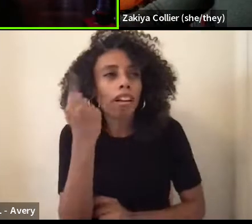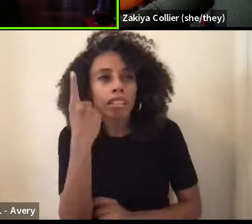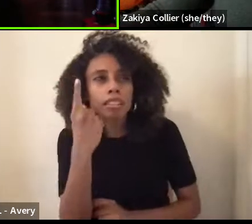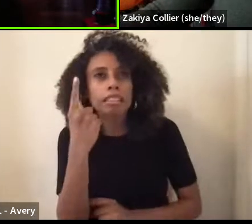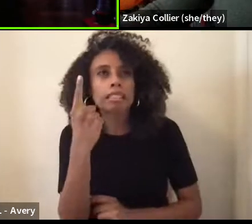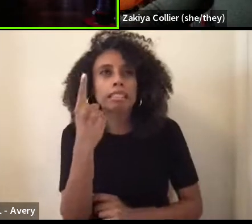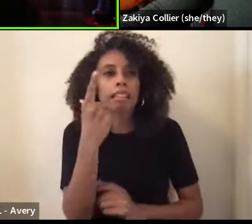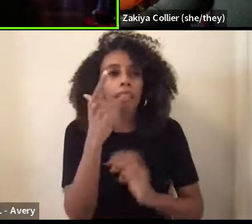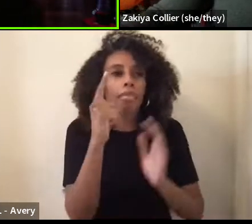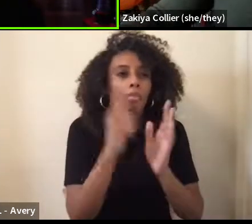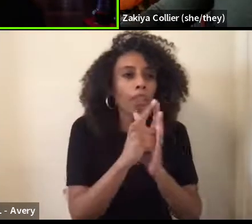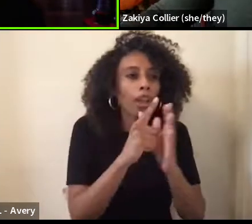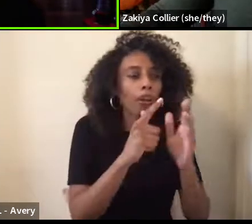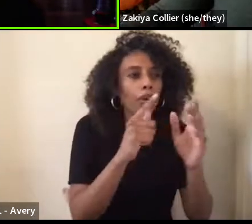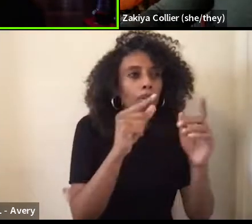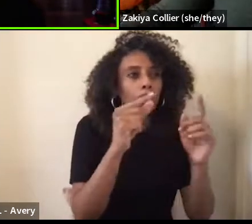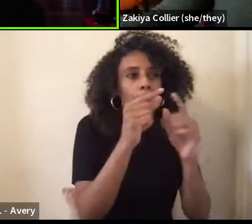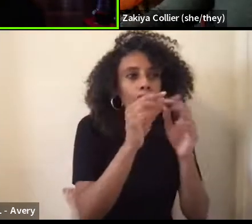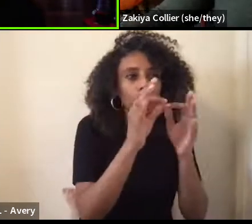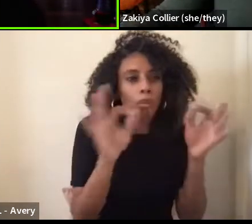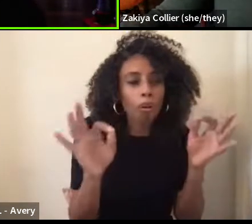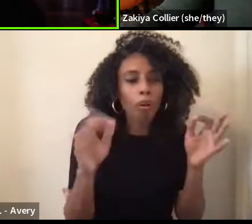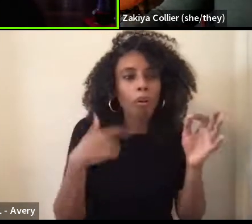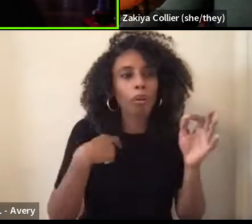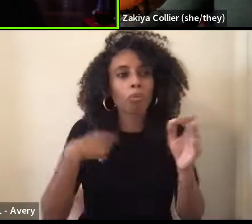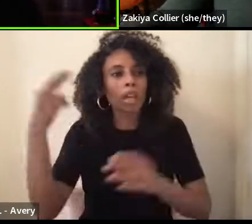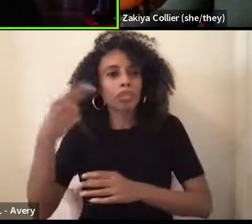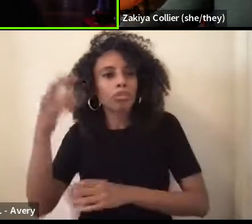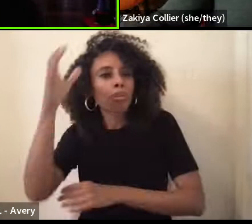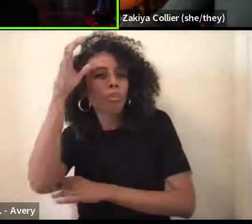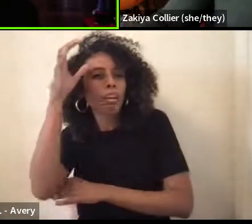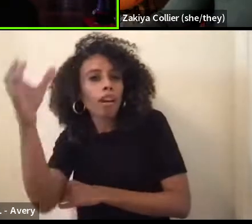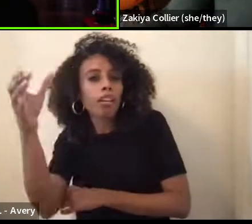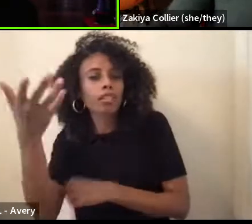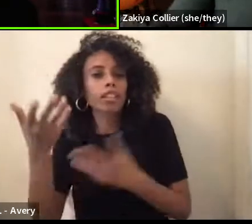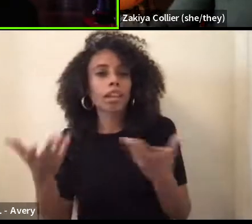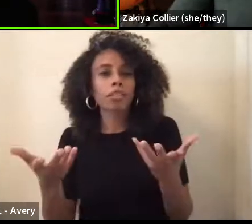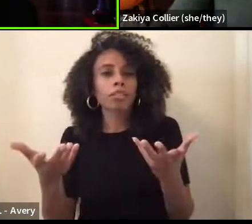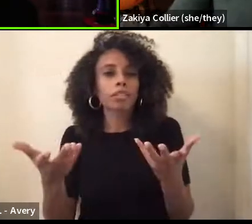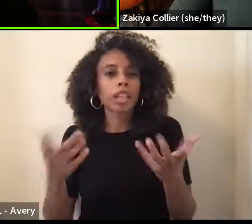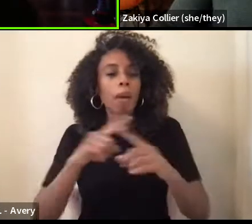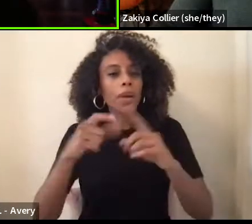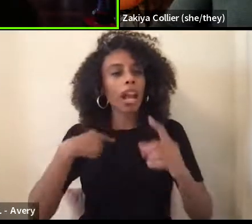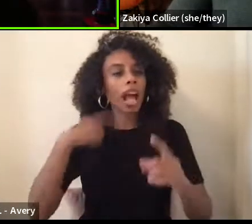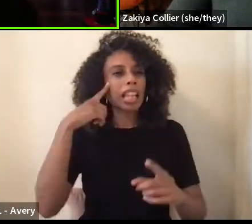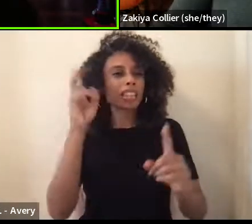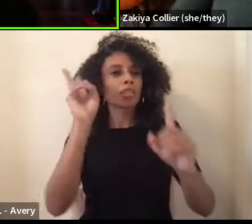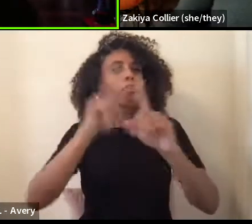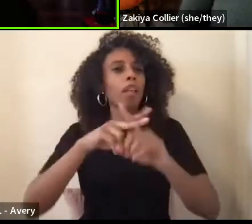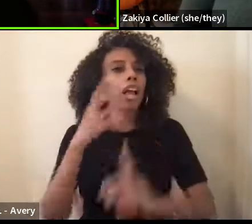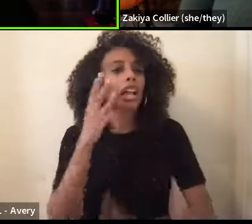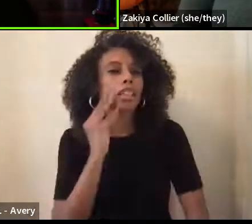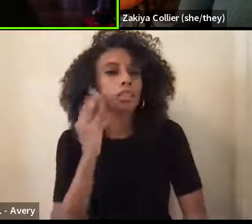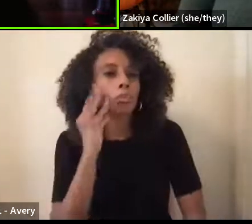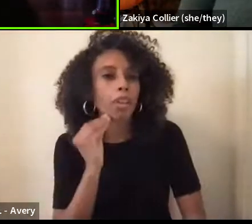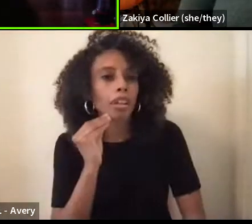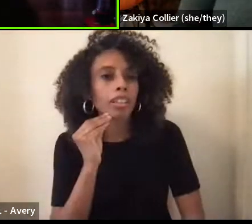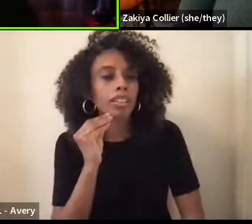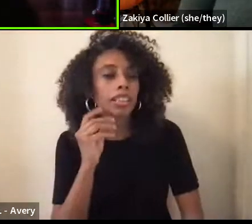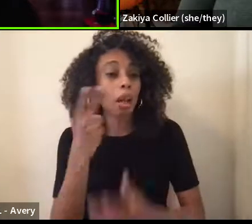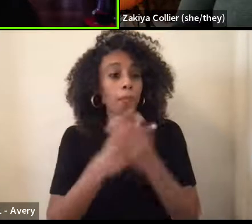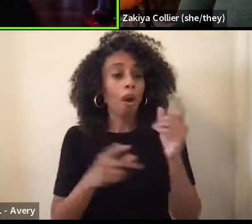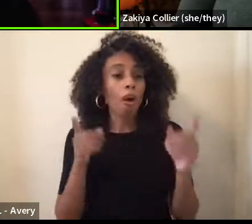term or if it's a historical context. But I think that it's applied experience in either realm and however